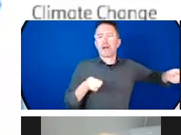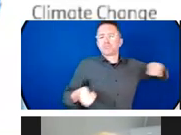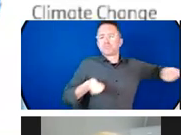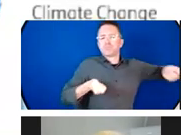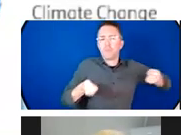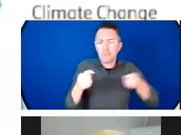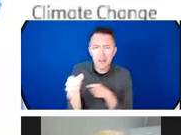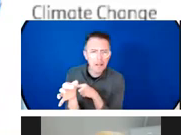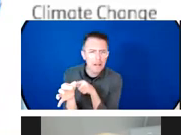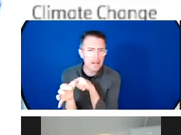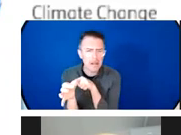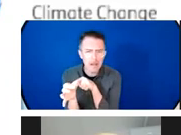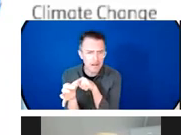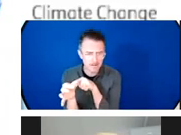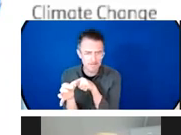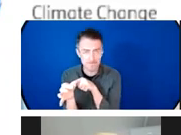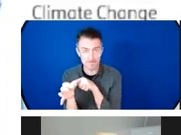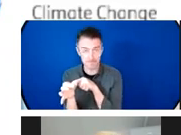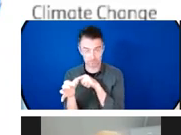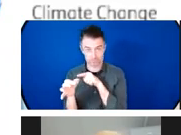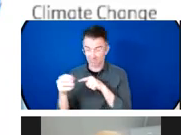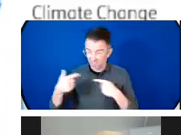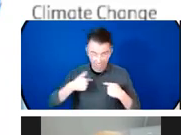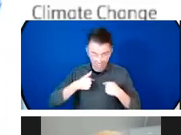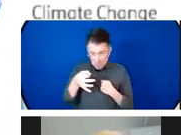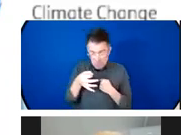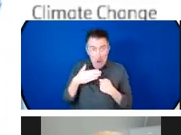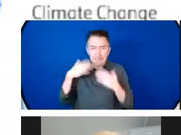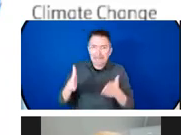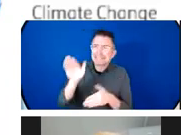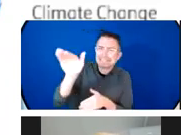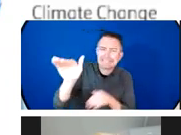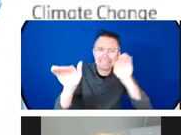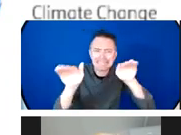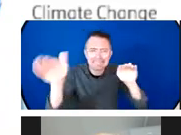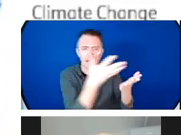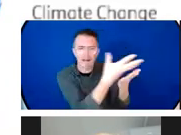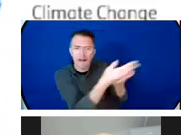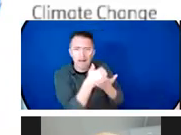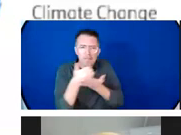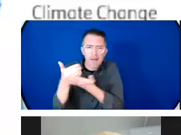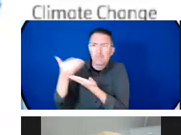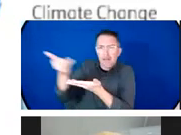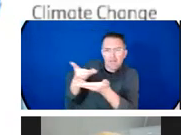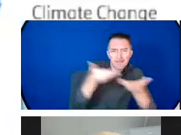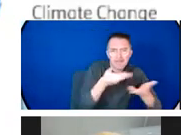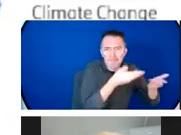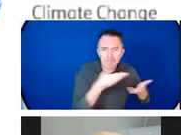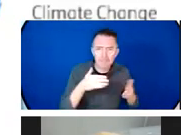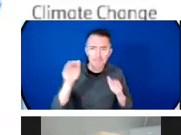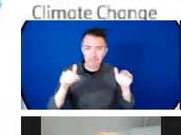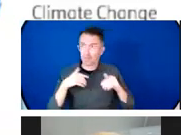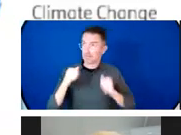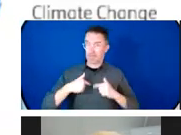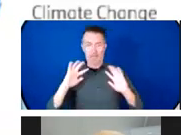to be able to take or to be sure that significant measures are taken in favor of the convention. The